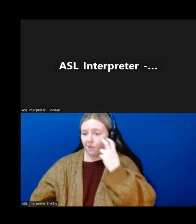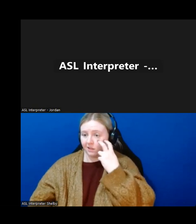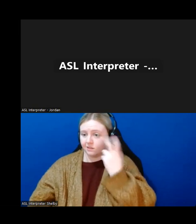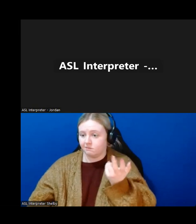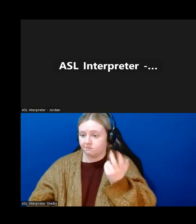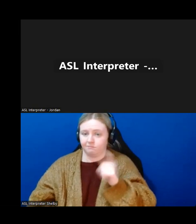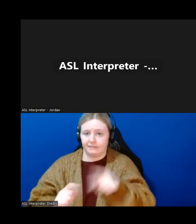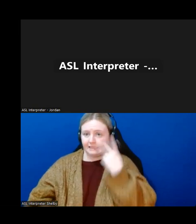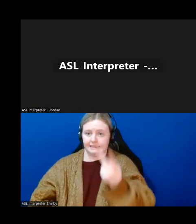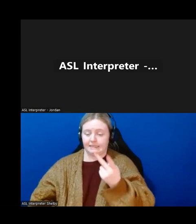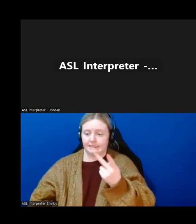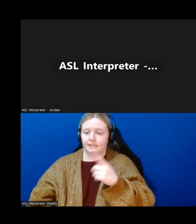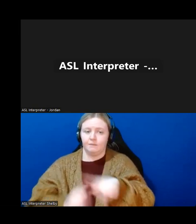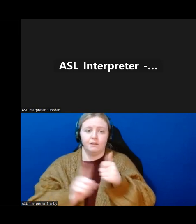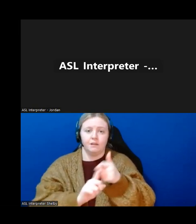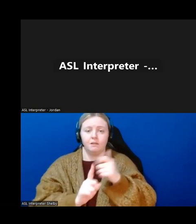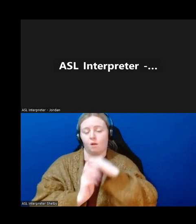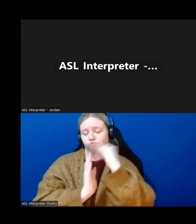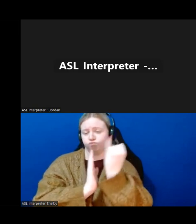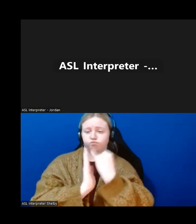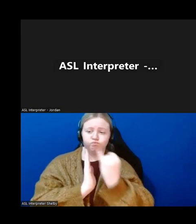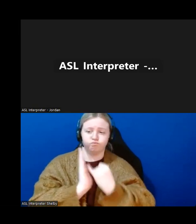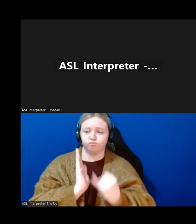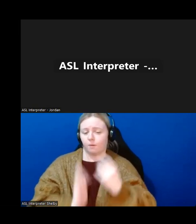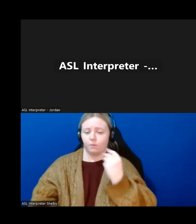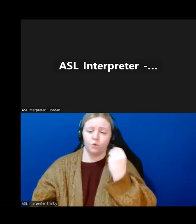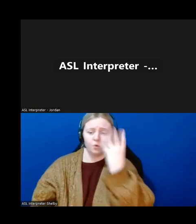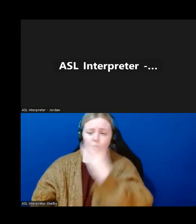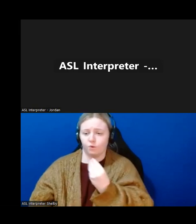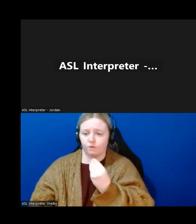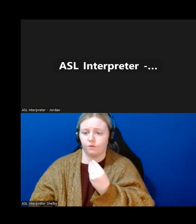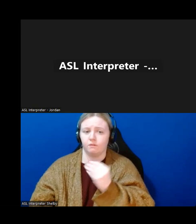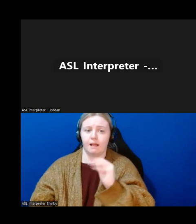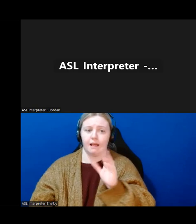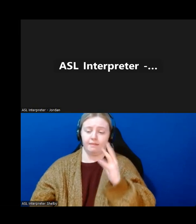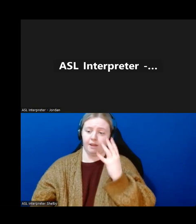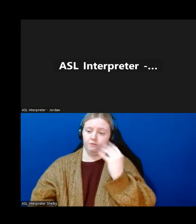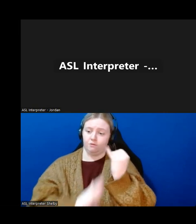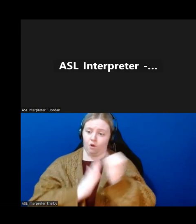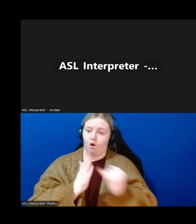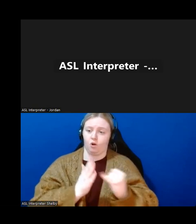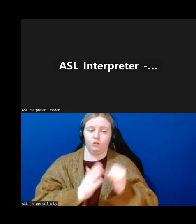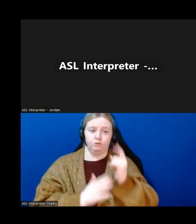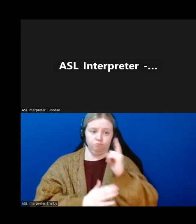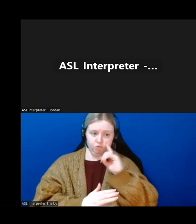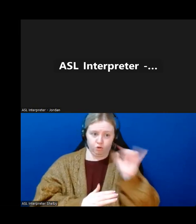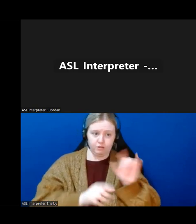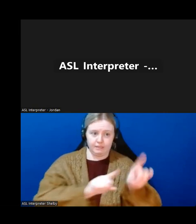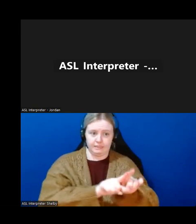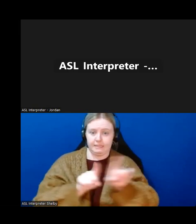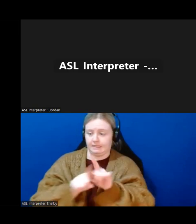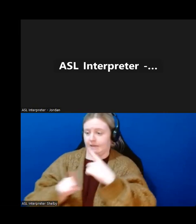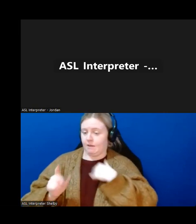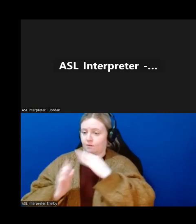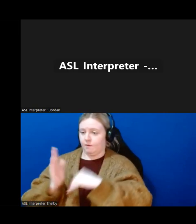And they created beautiful art. And their art looked like what we were painting. There was one that was, you know, a